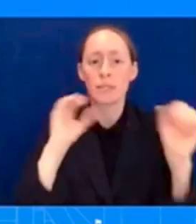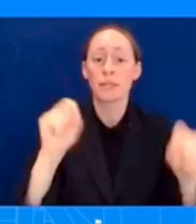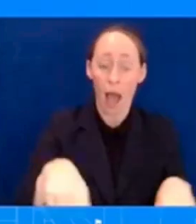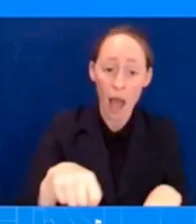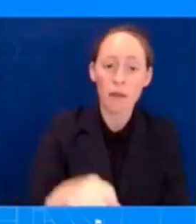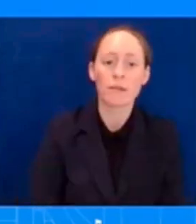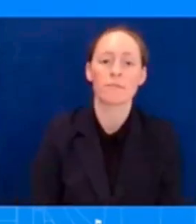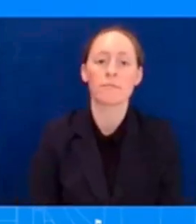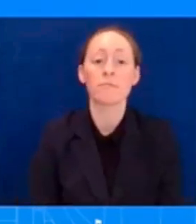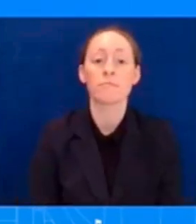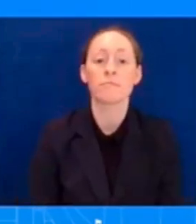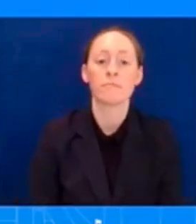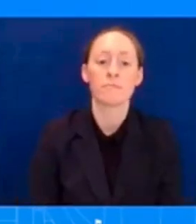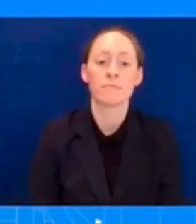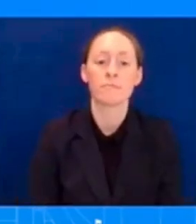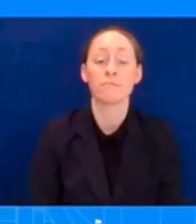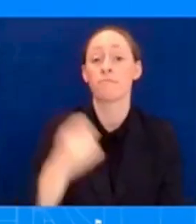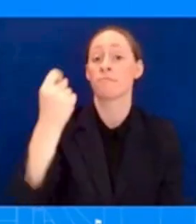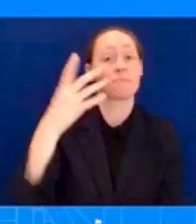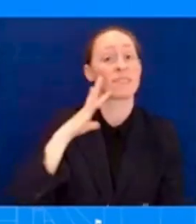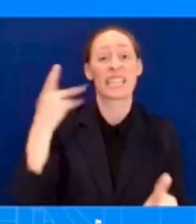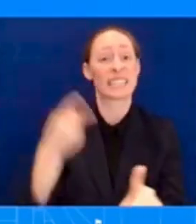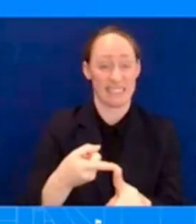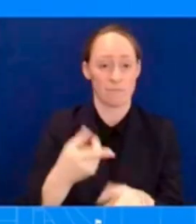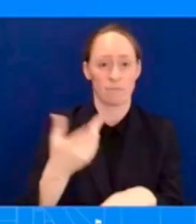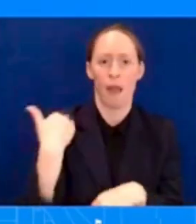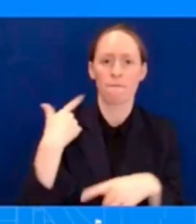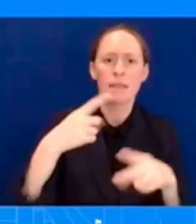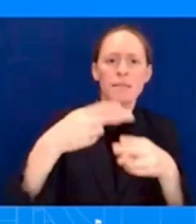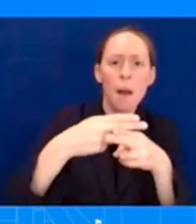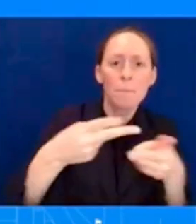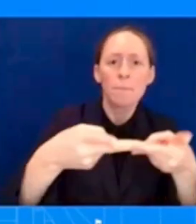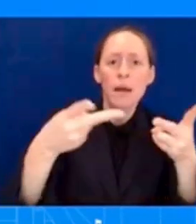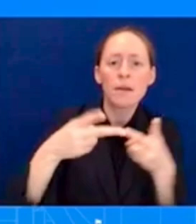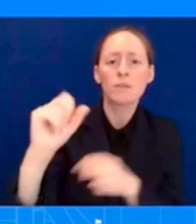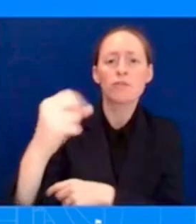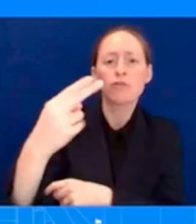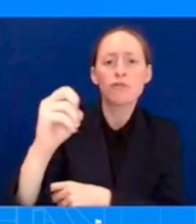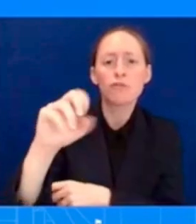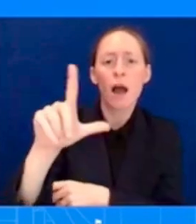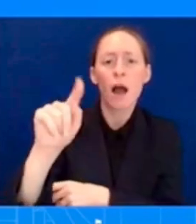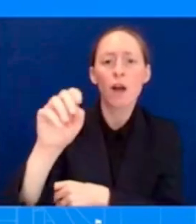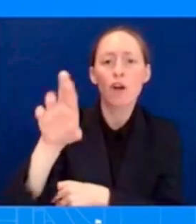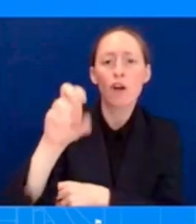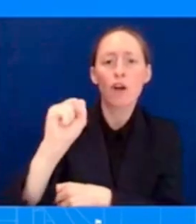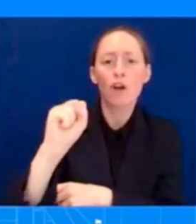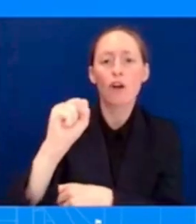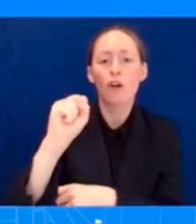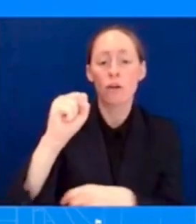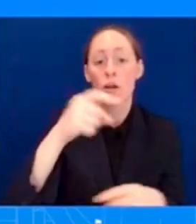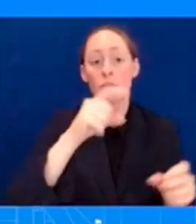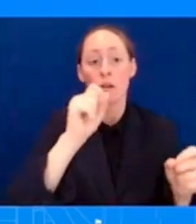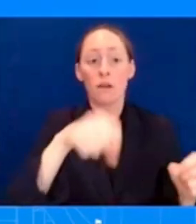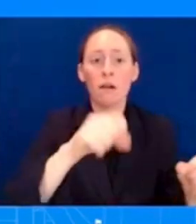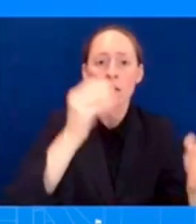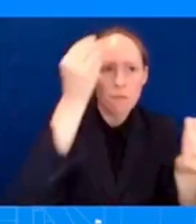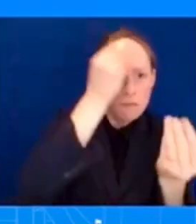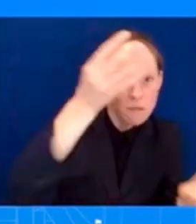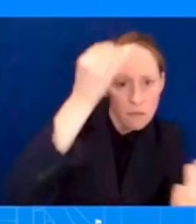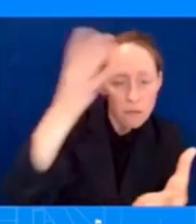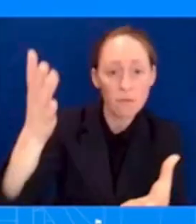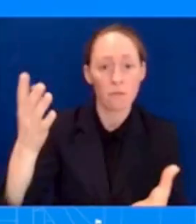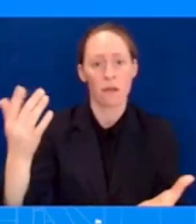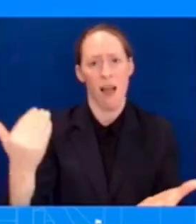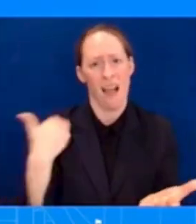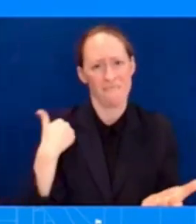send people into the shelters. The Reg Cross is there. Our personnel are there, and we're going to stand up a disaster recovery center here in the coming